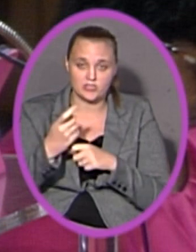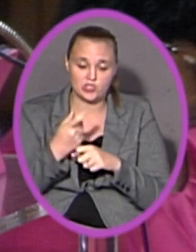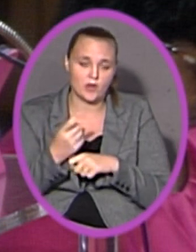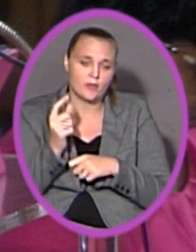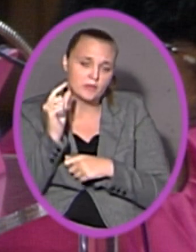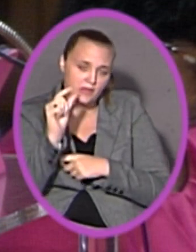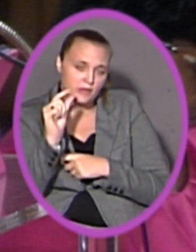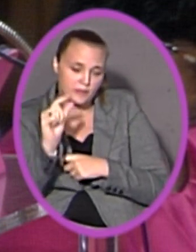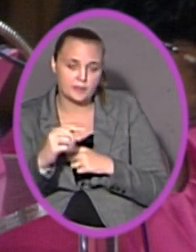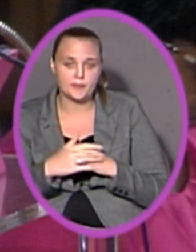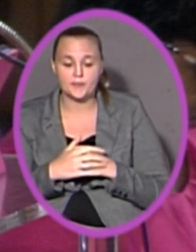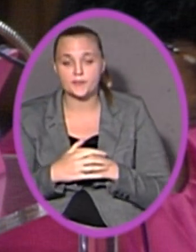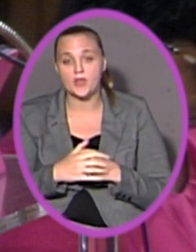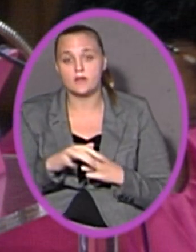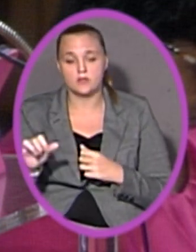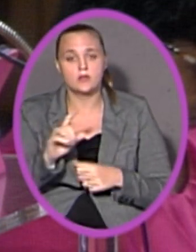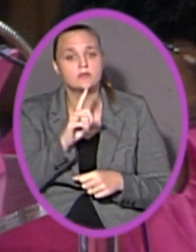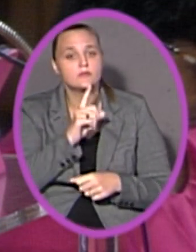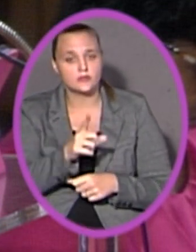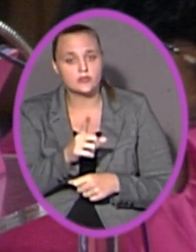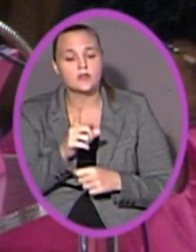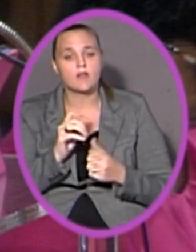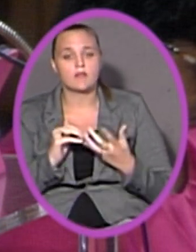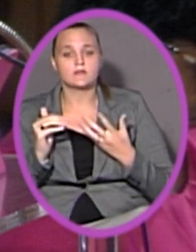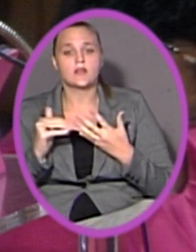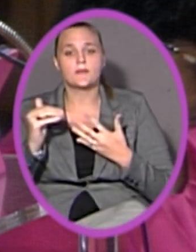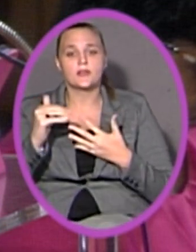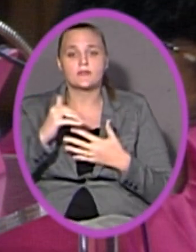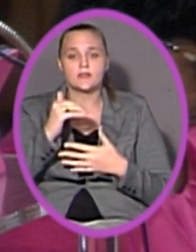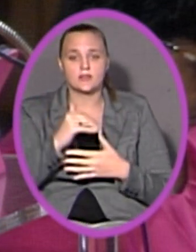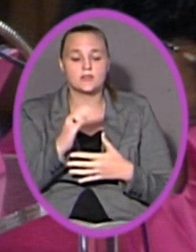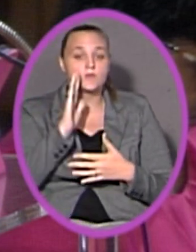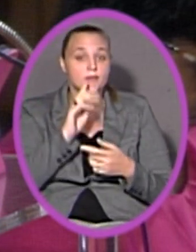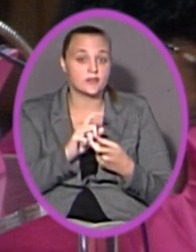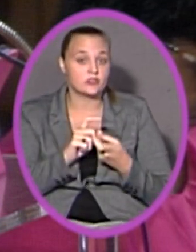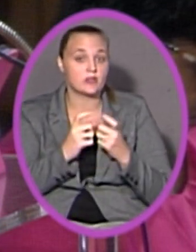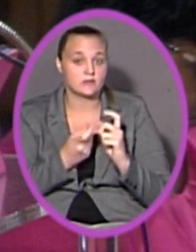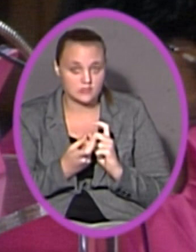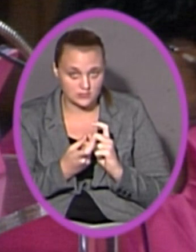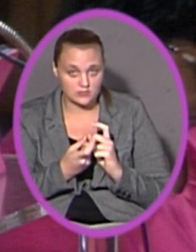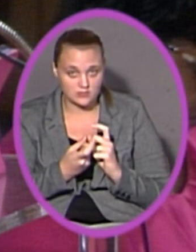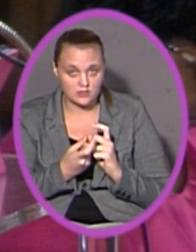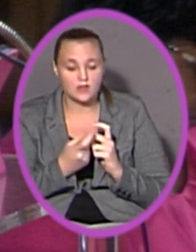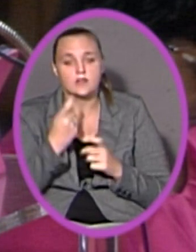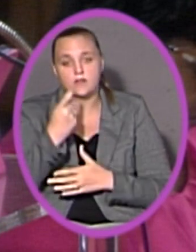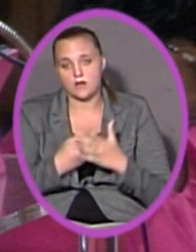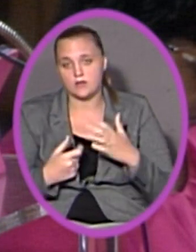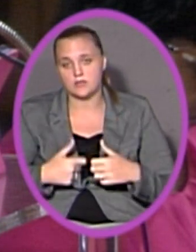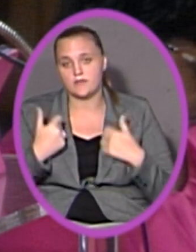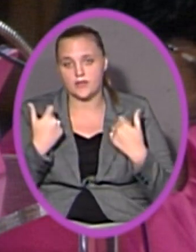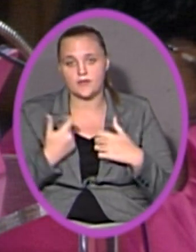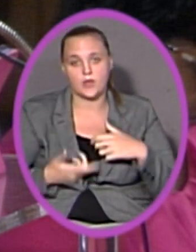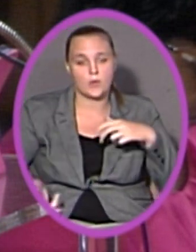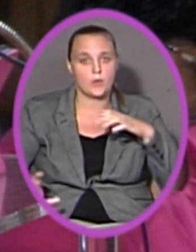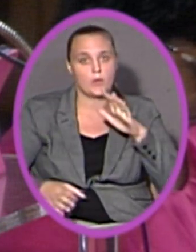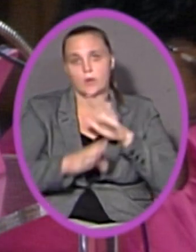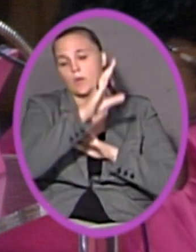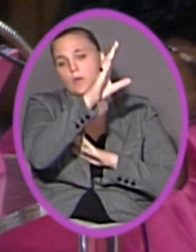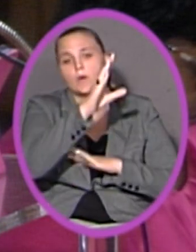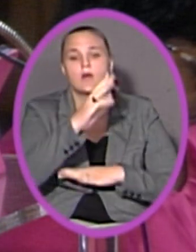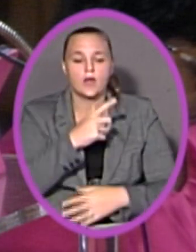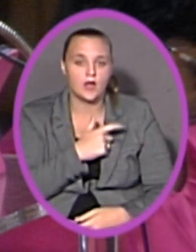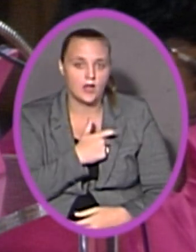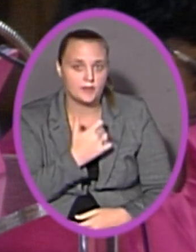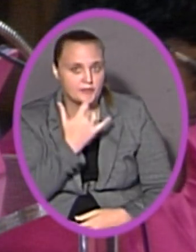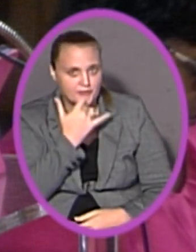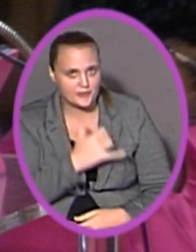I was also fairly certain that the STEP increases would be adjusted as the cost of living soared. Boy, was I wrong.